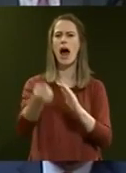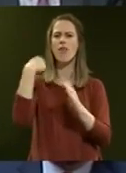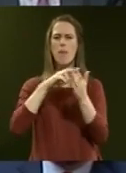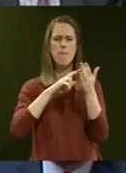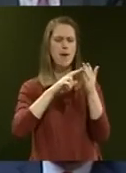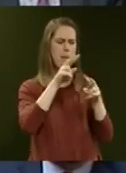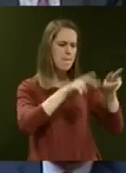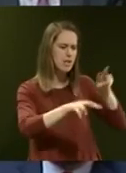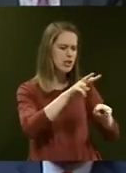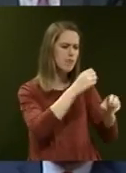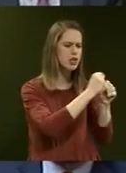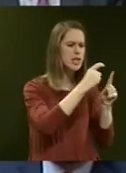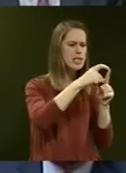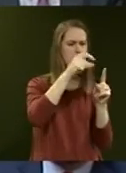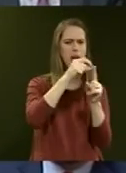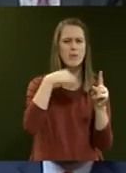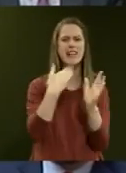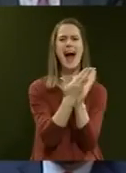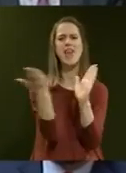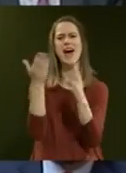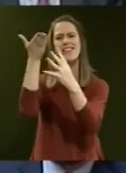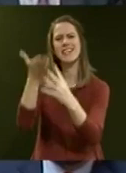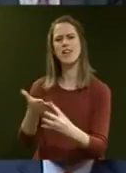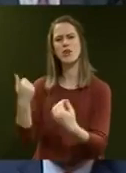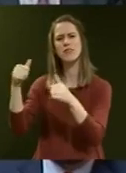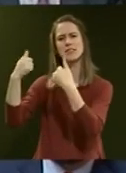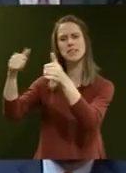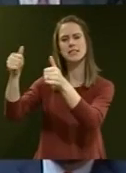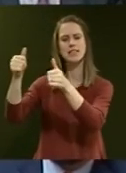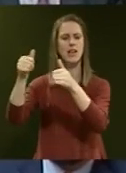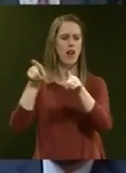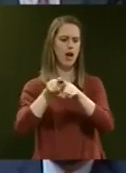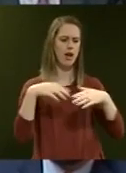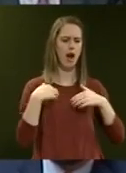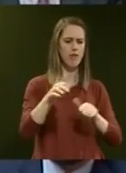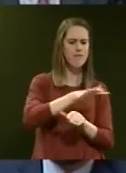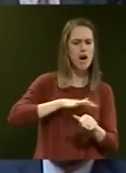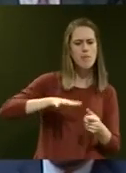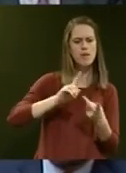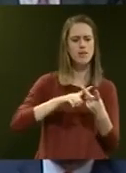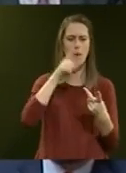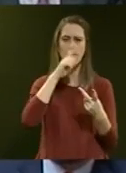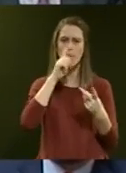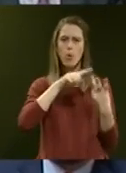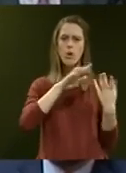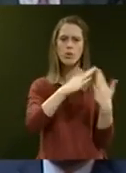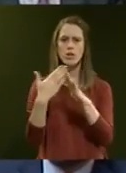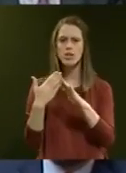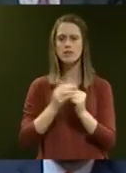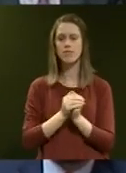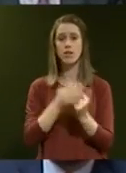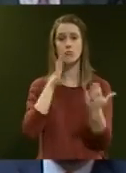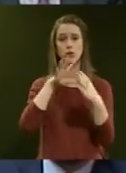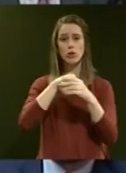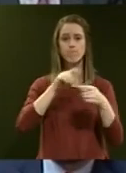as GDP a wider set of indicators of success, the health of our environment, our people and our communities. Our approach